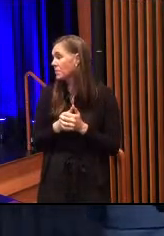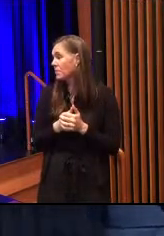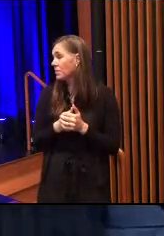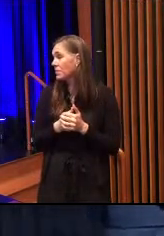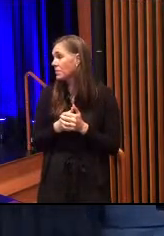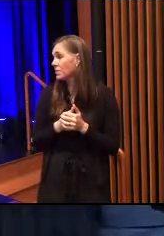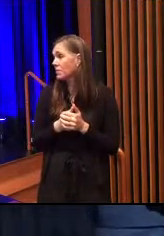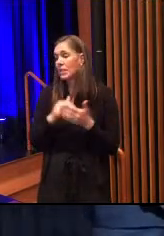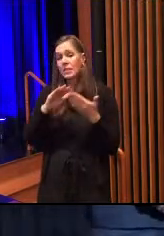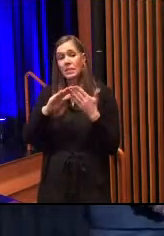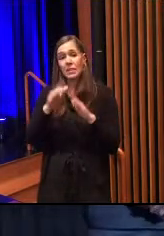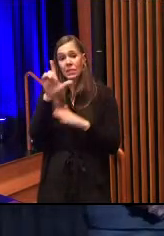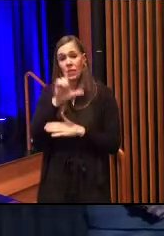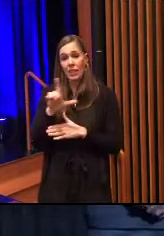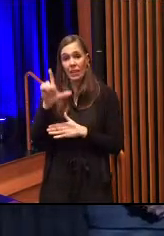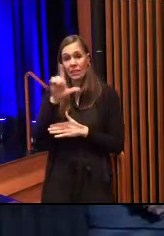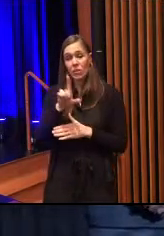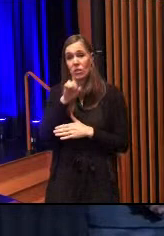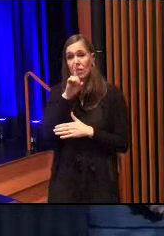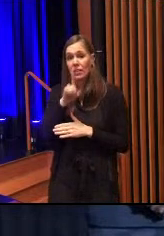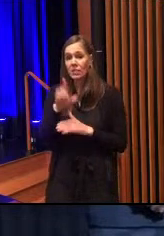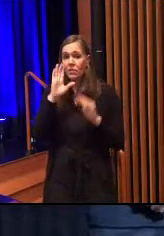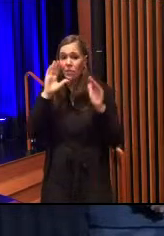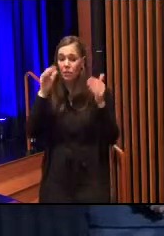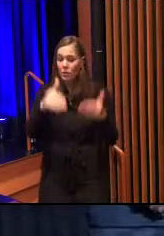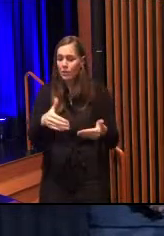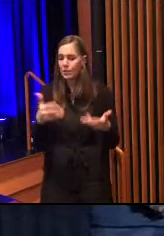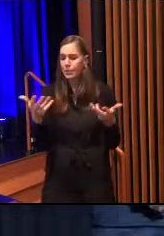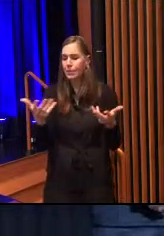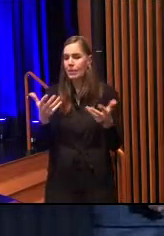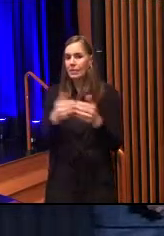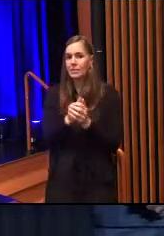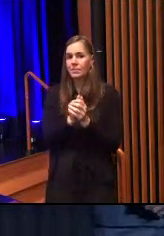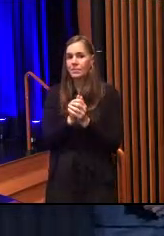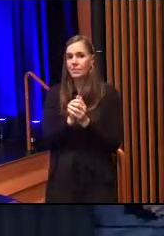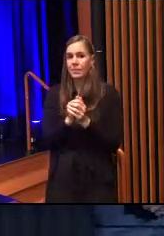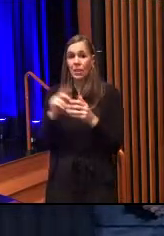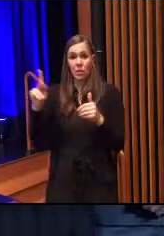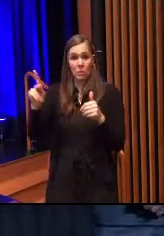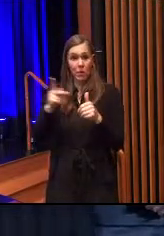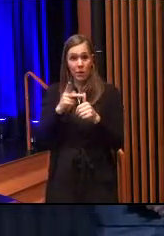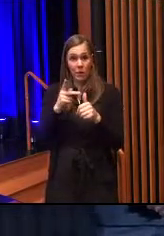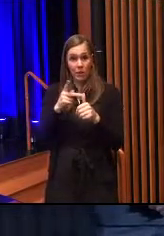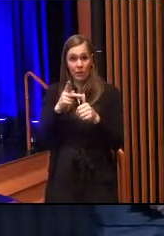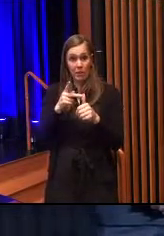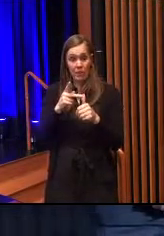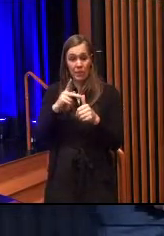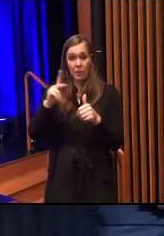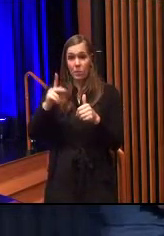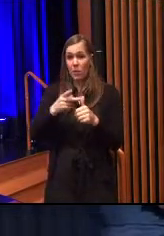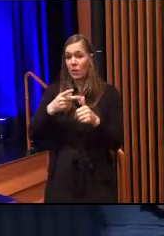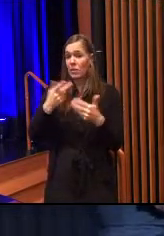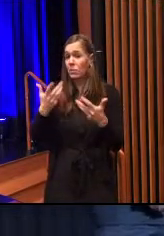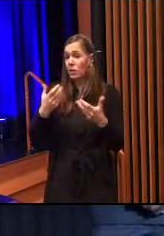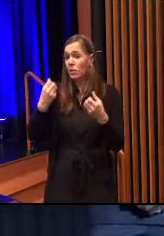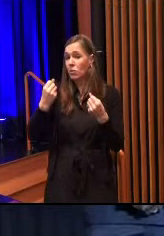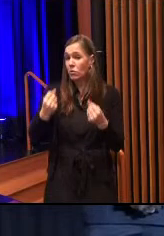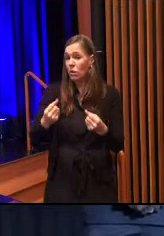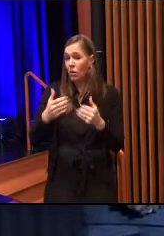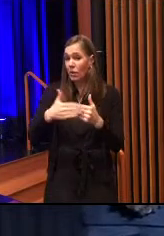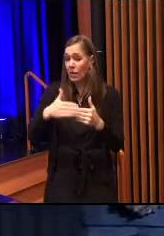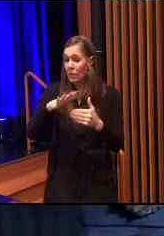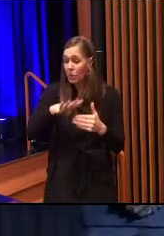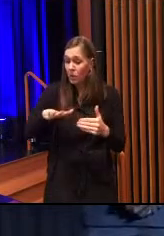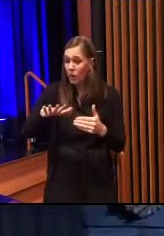The city of Lancaster is focused on our priorities, strong neighborhoods, safe